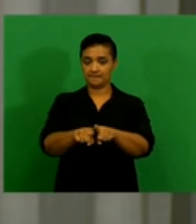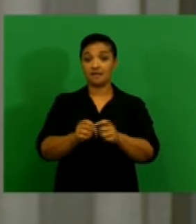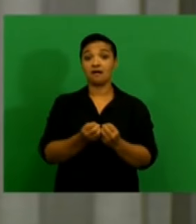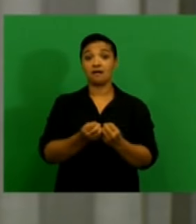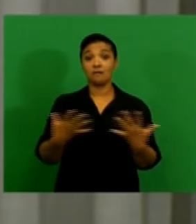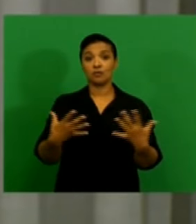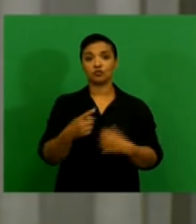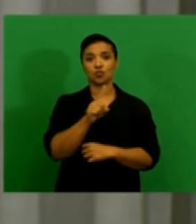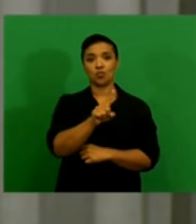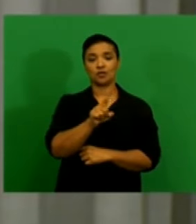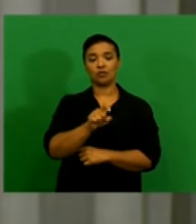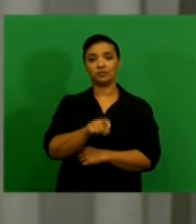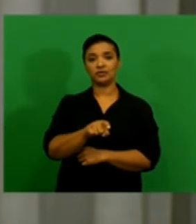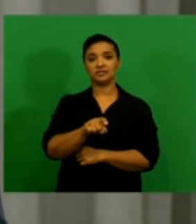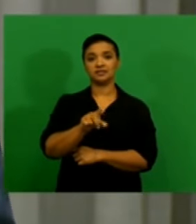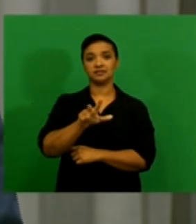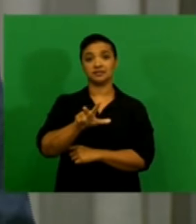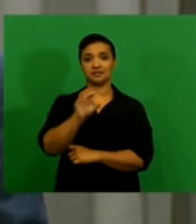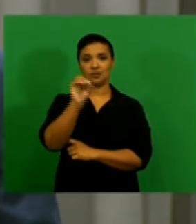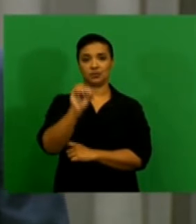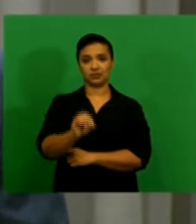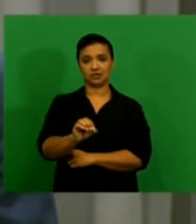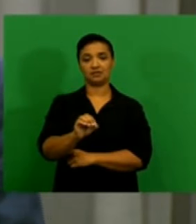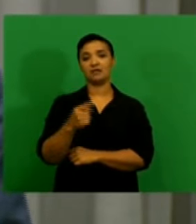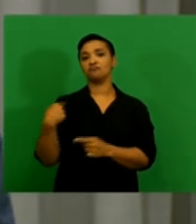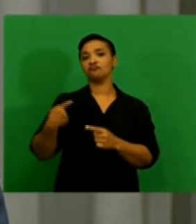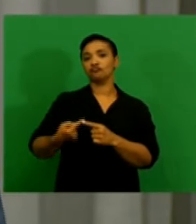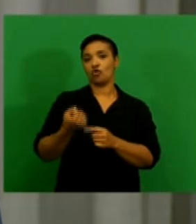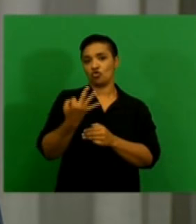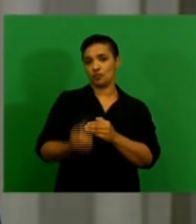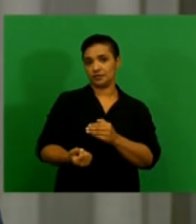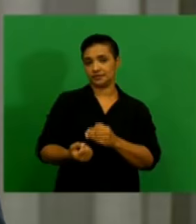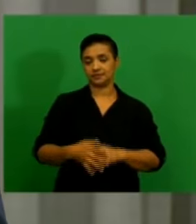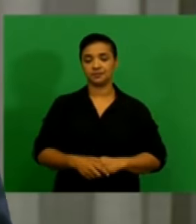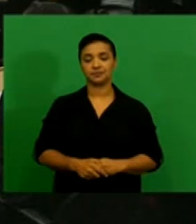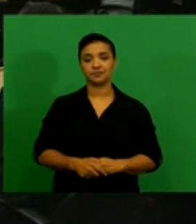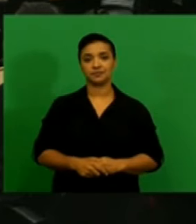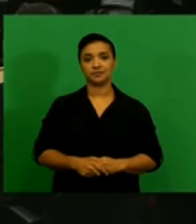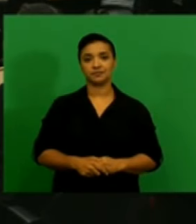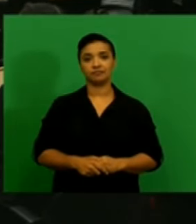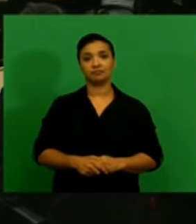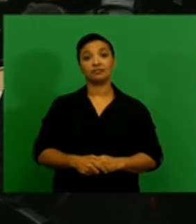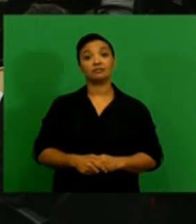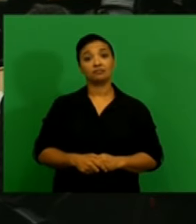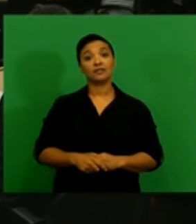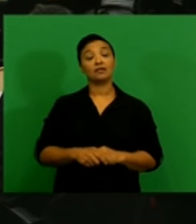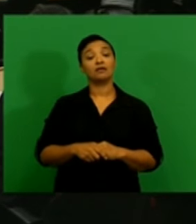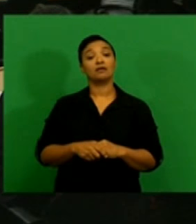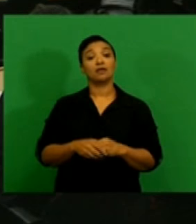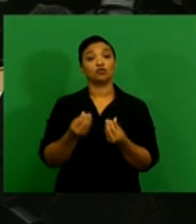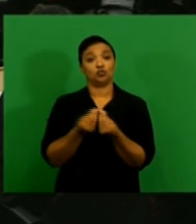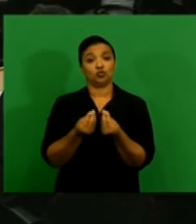1.8 percentage points for the past three months. Good price inflation